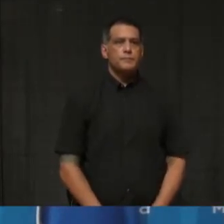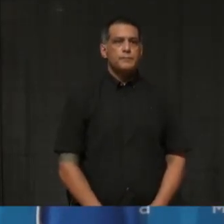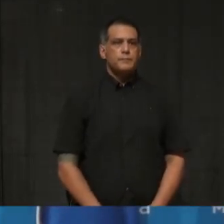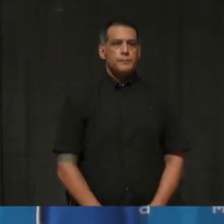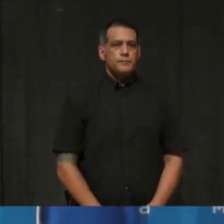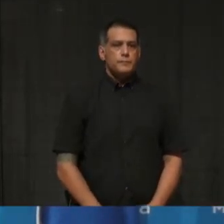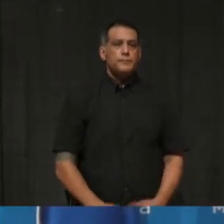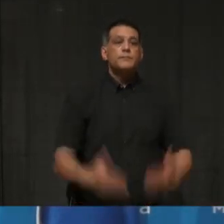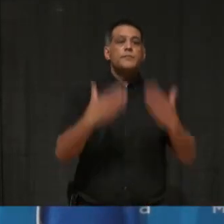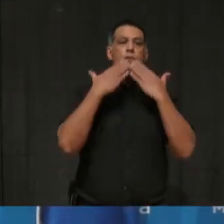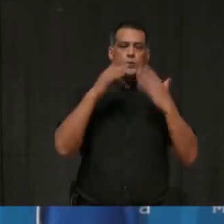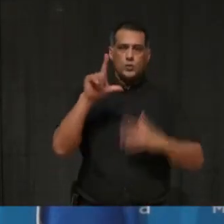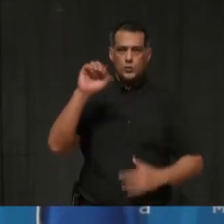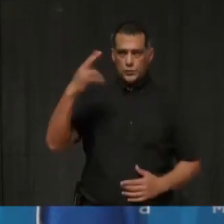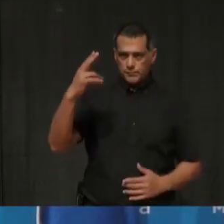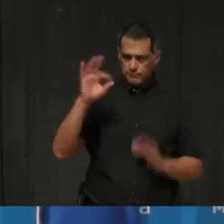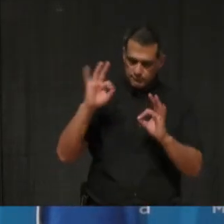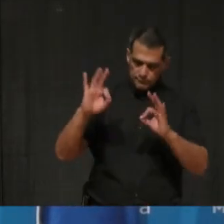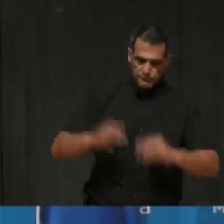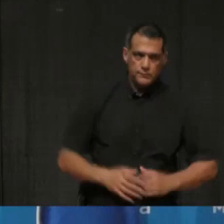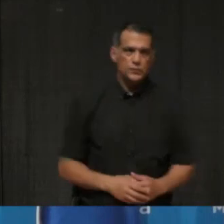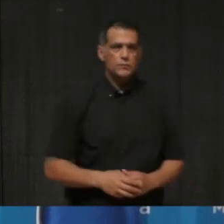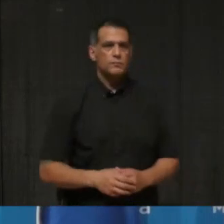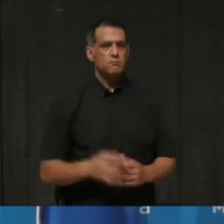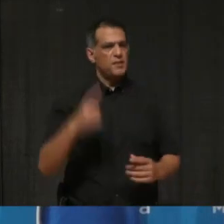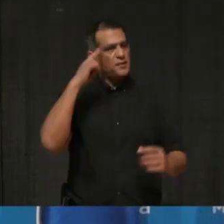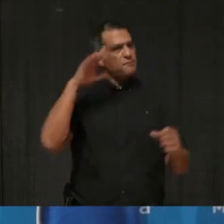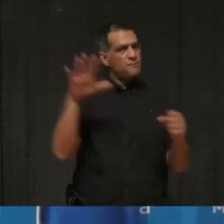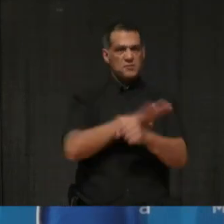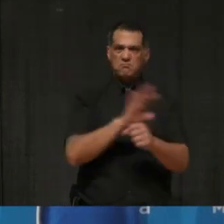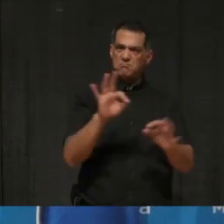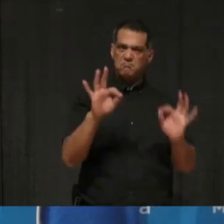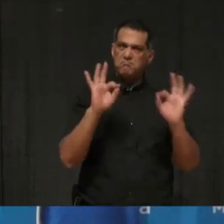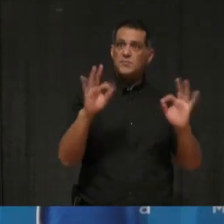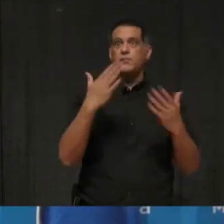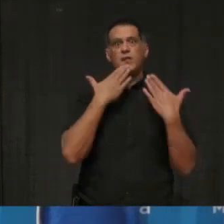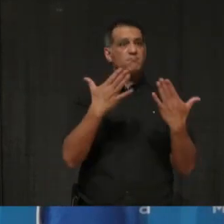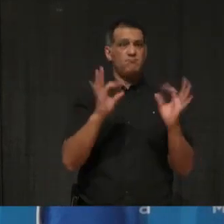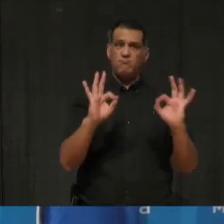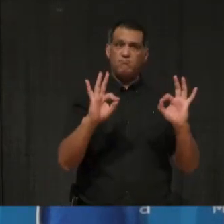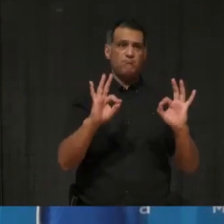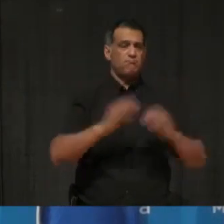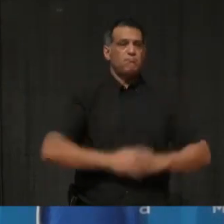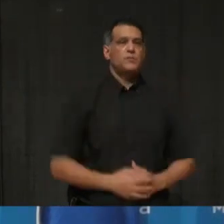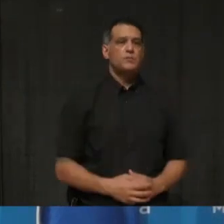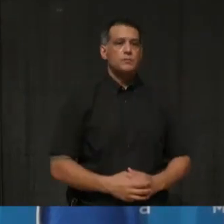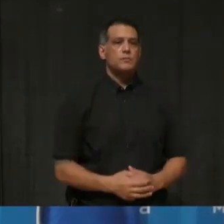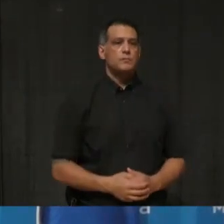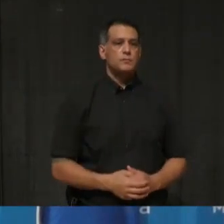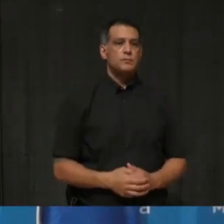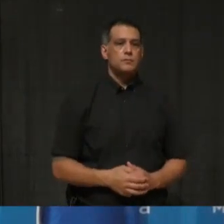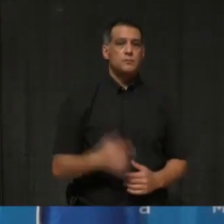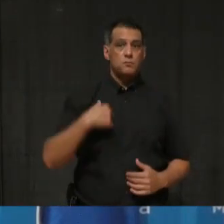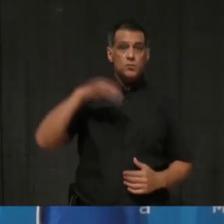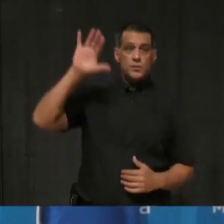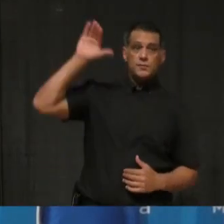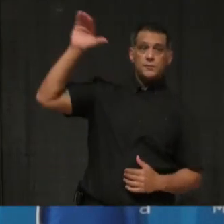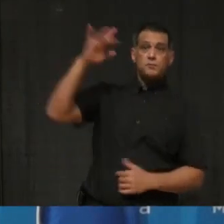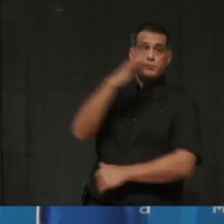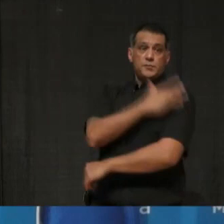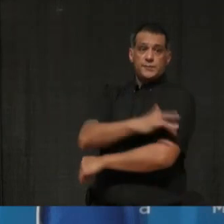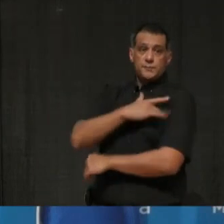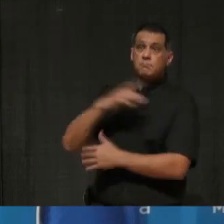Thank you, Dr. Lowe. But as usual, I think you've covered it quite adequately. Thank you, Will. Uh, obviously, been asking the Premier to prioritize,